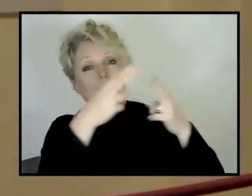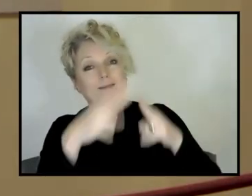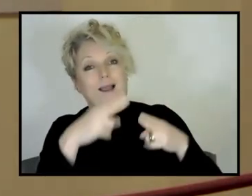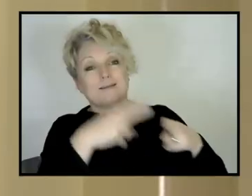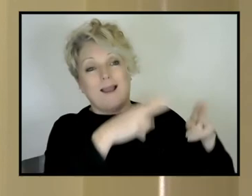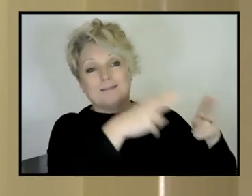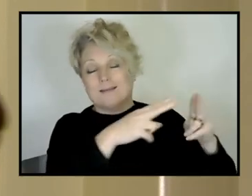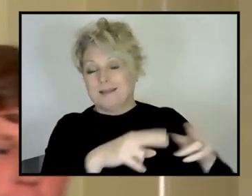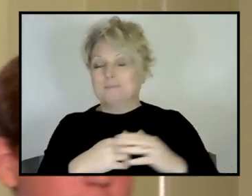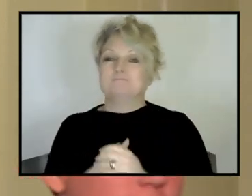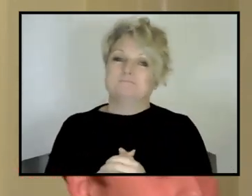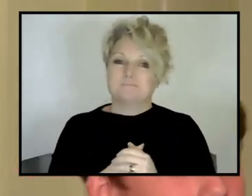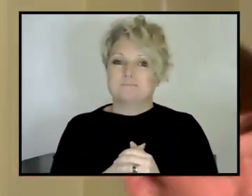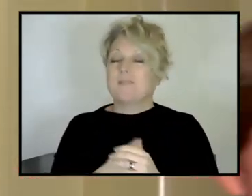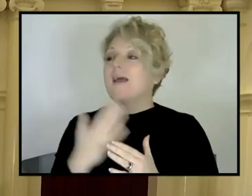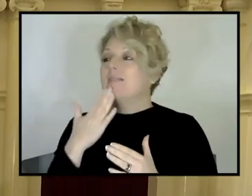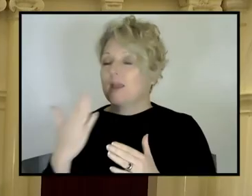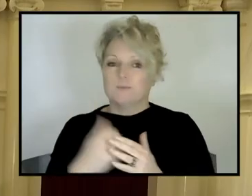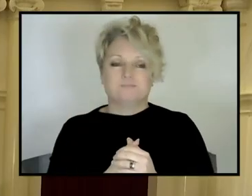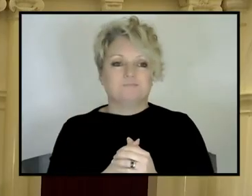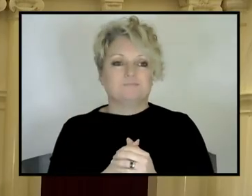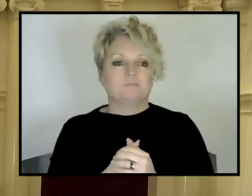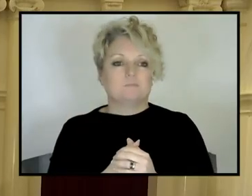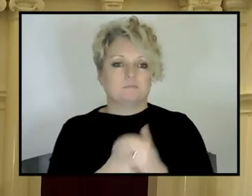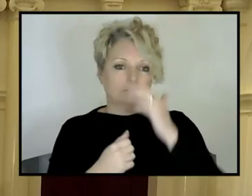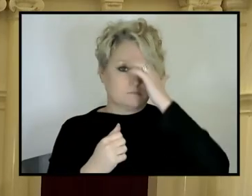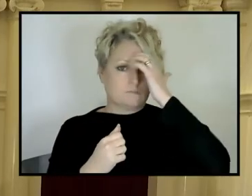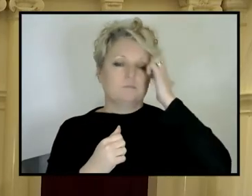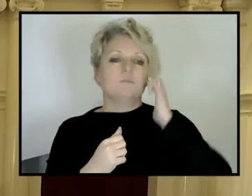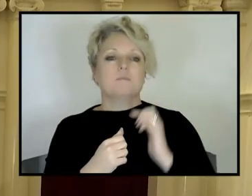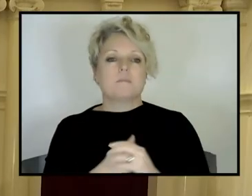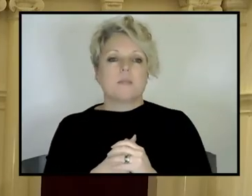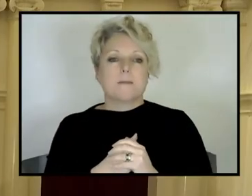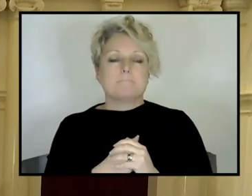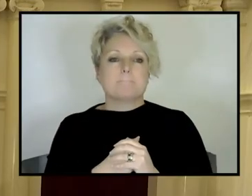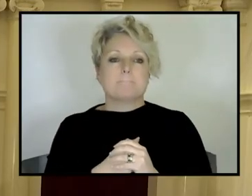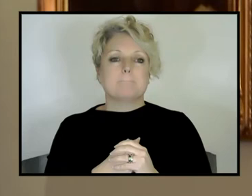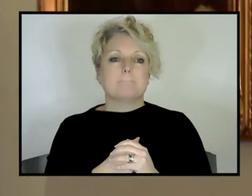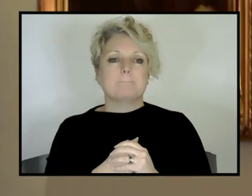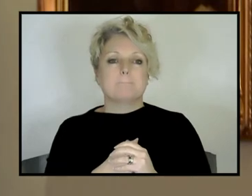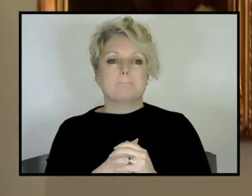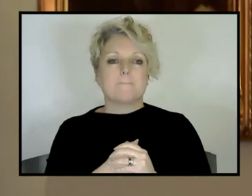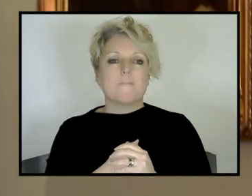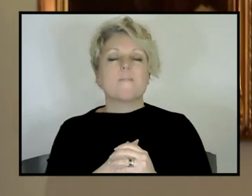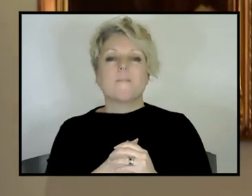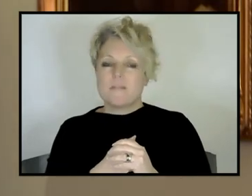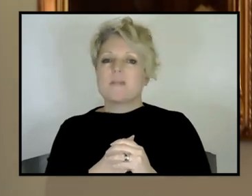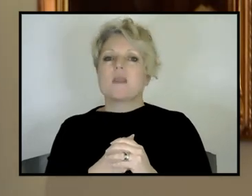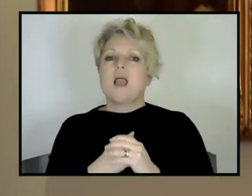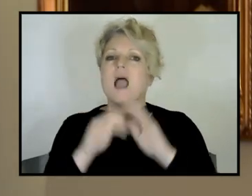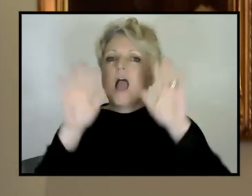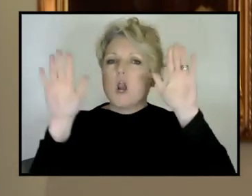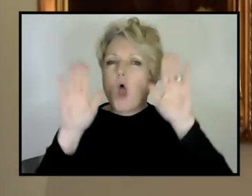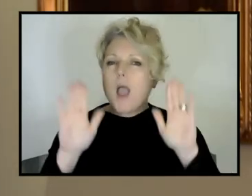Thanks for the question, Mary. Yeah. Uh, I wonder, I mean, in, in the, in the climate area, there's